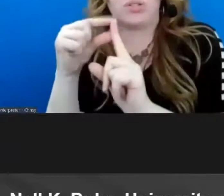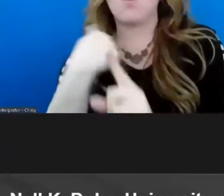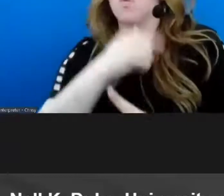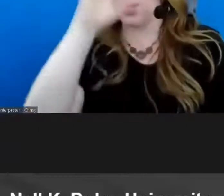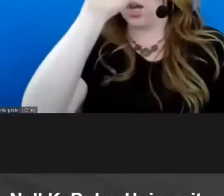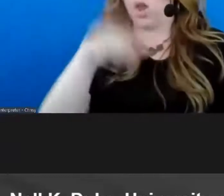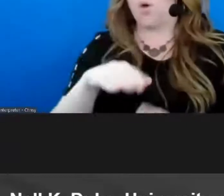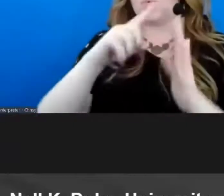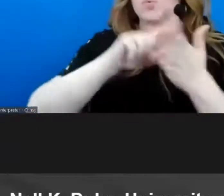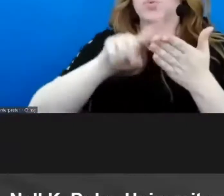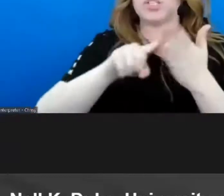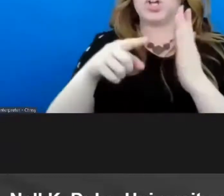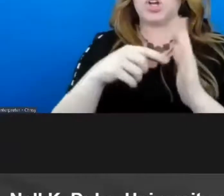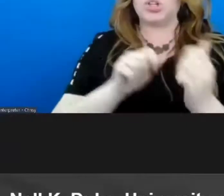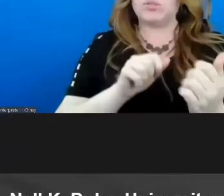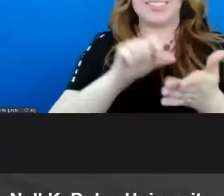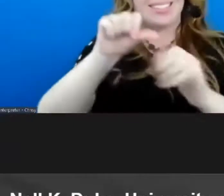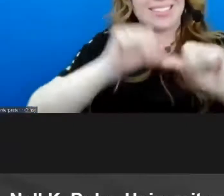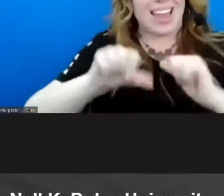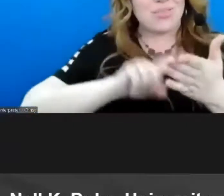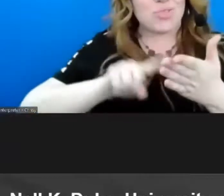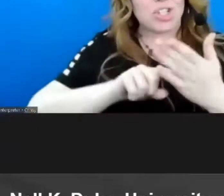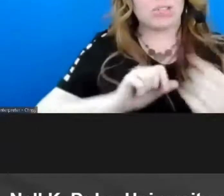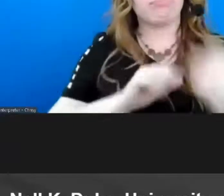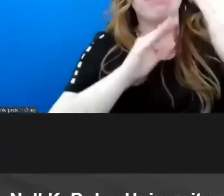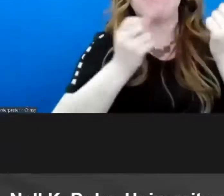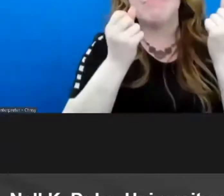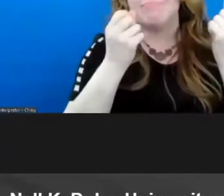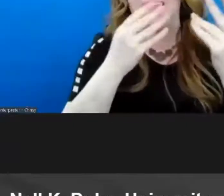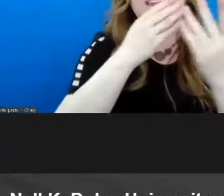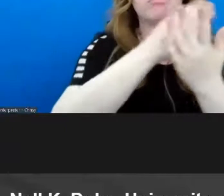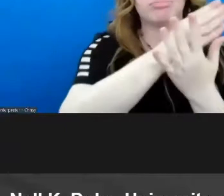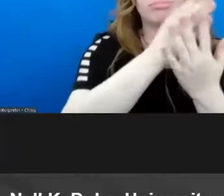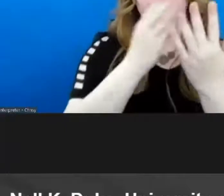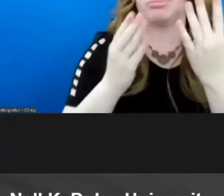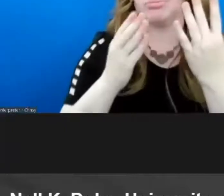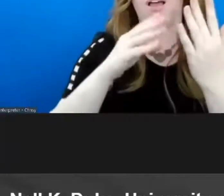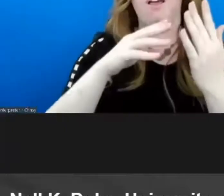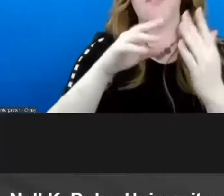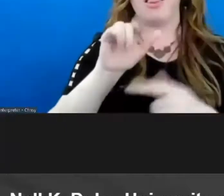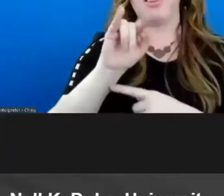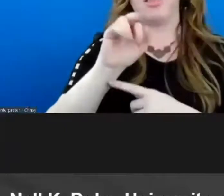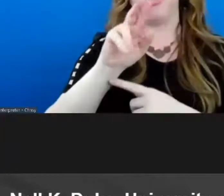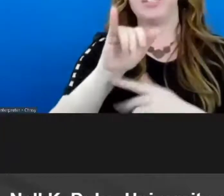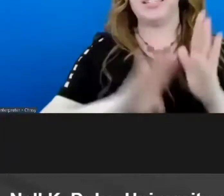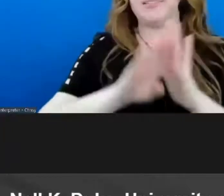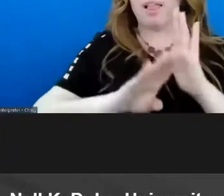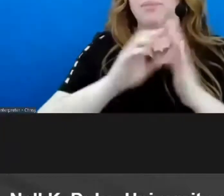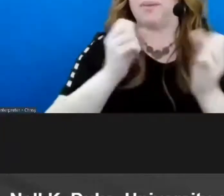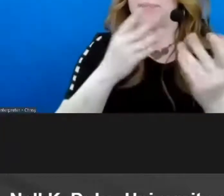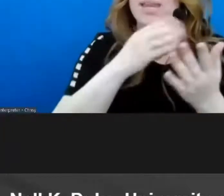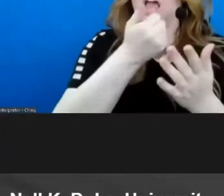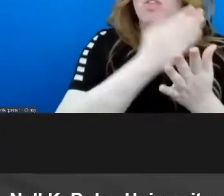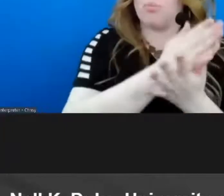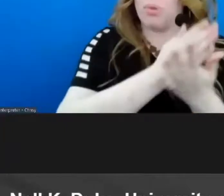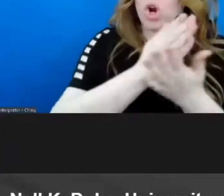addresses scientific research addresses many other aspects of literacy development and many other aspects of literacy development can be challenging